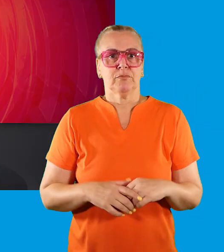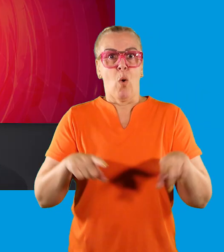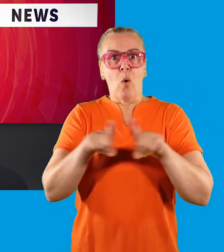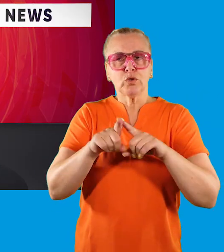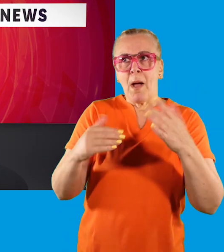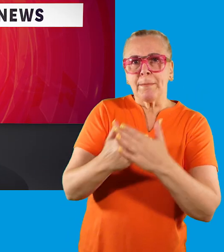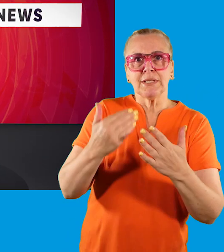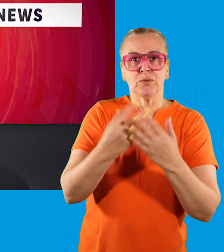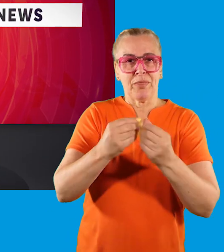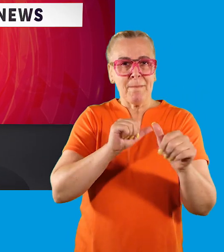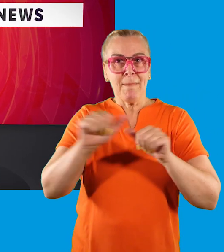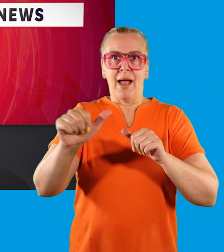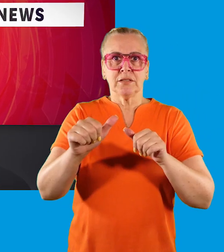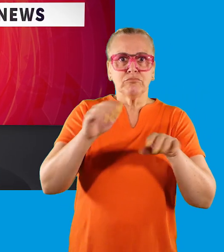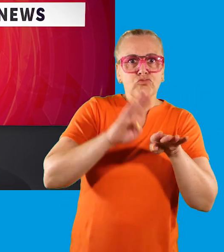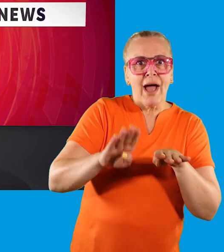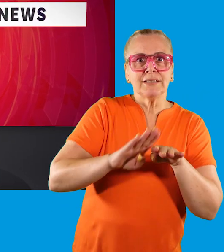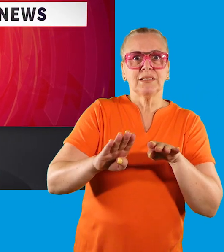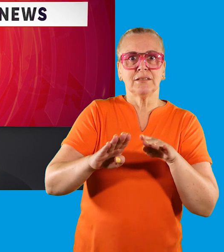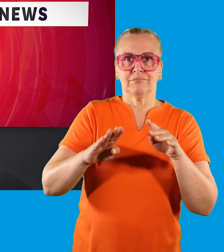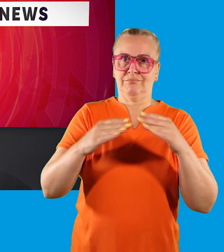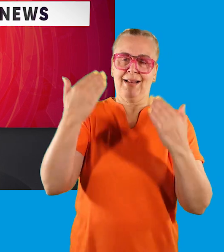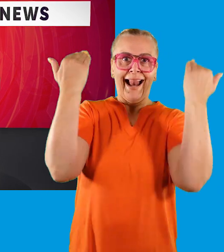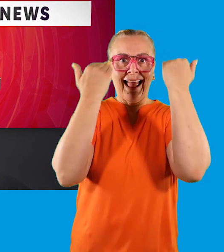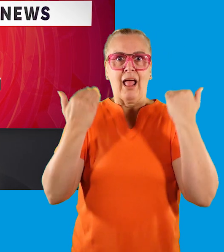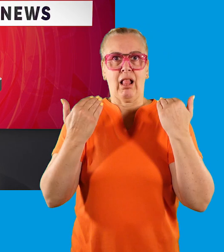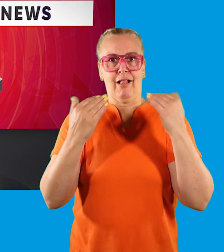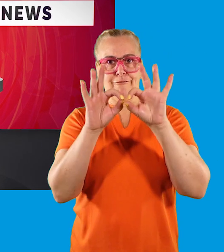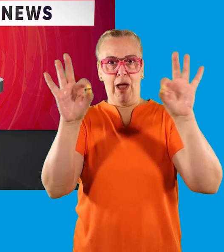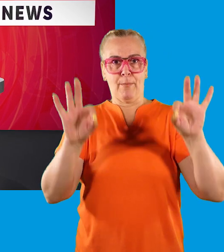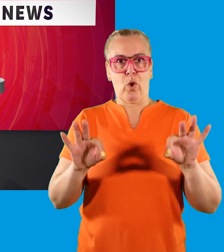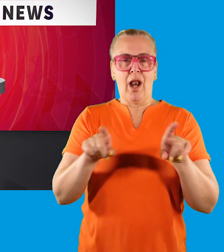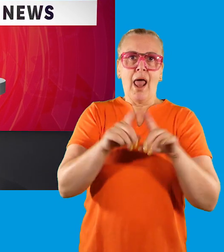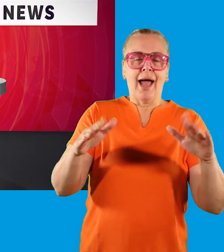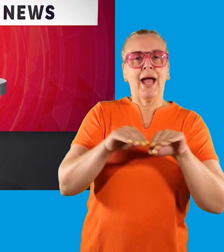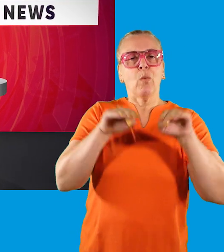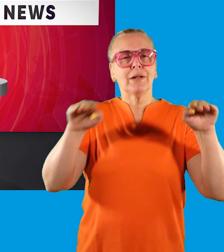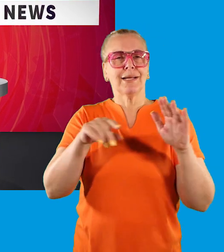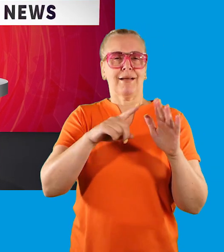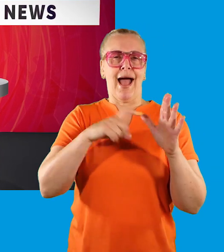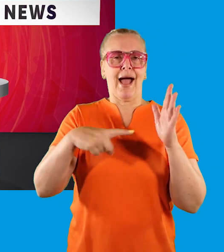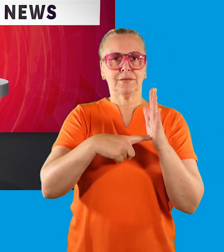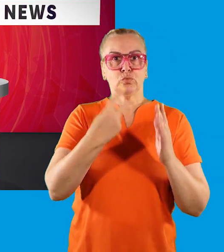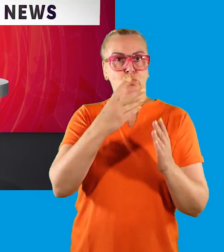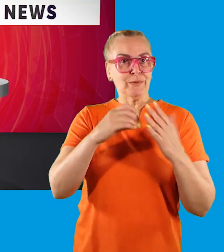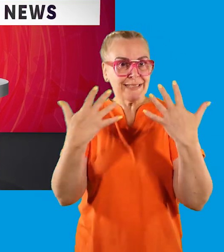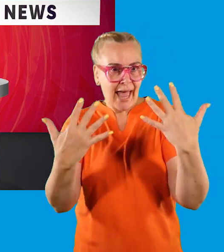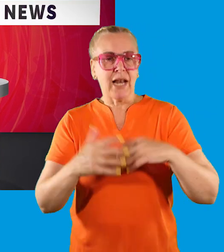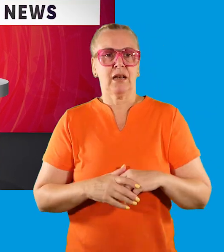We also keep updated with best practices and legal frameworks such as the Equality Act 2010.